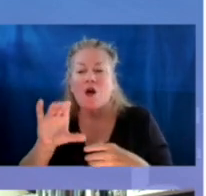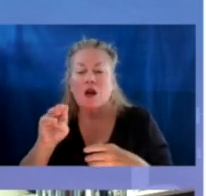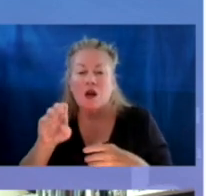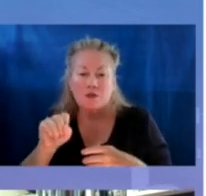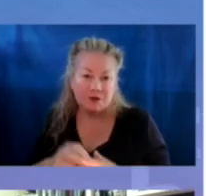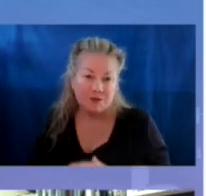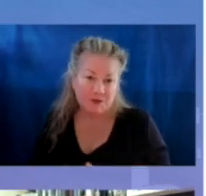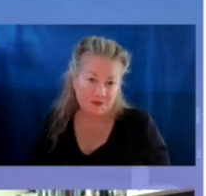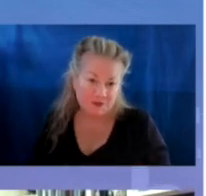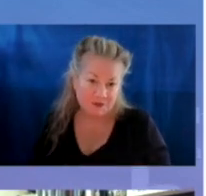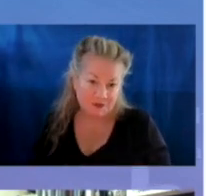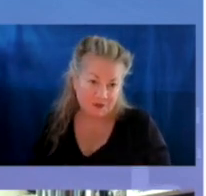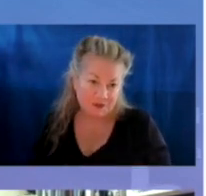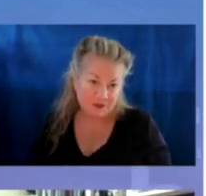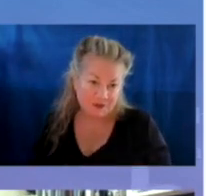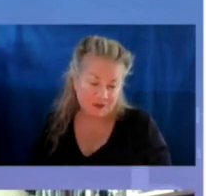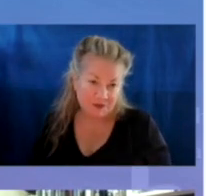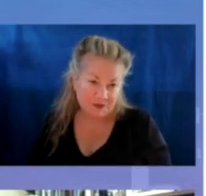homelessness.